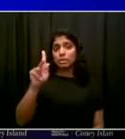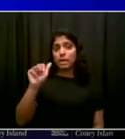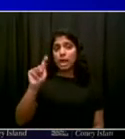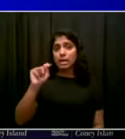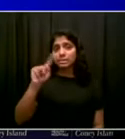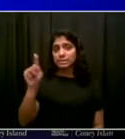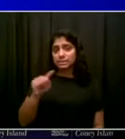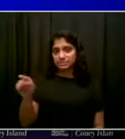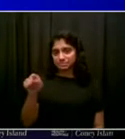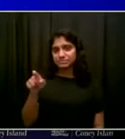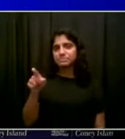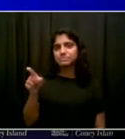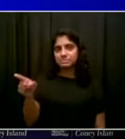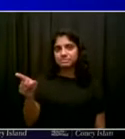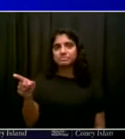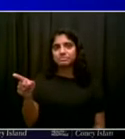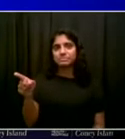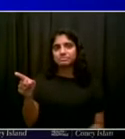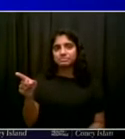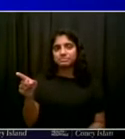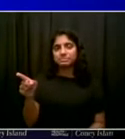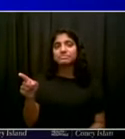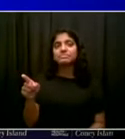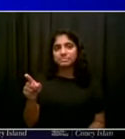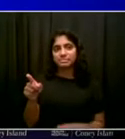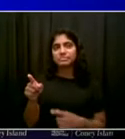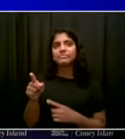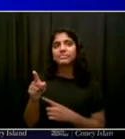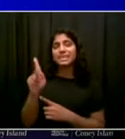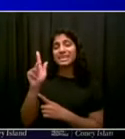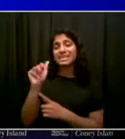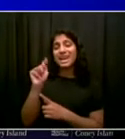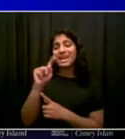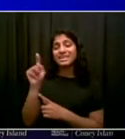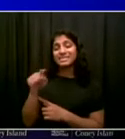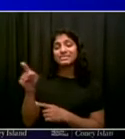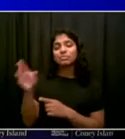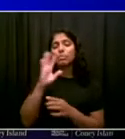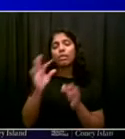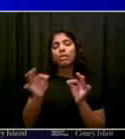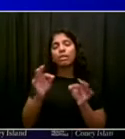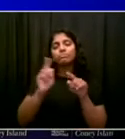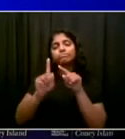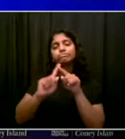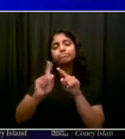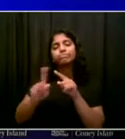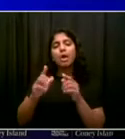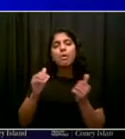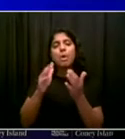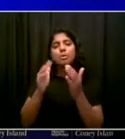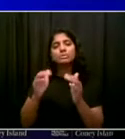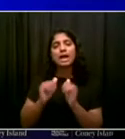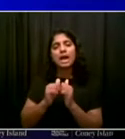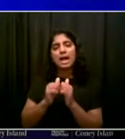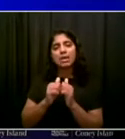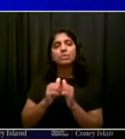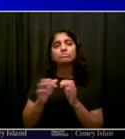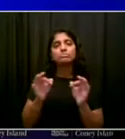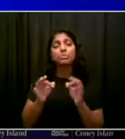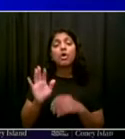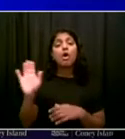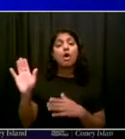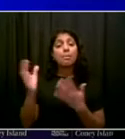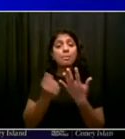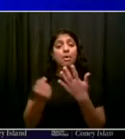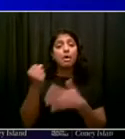Katz has really focused on the question of equity and how Health and Hospitals can be part of the solution. He's going to go over